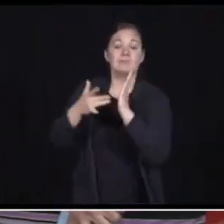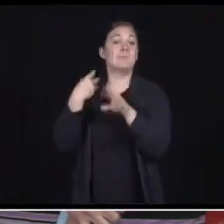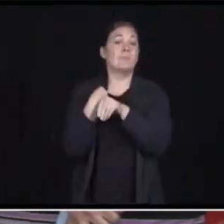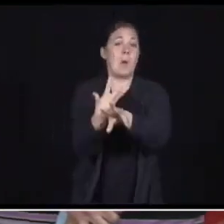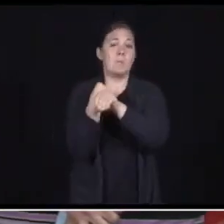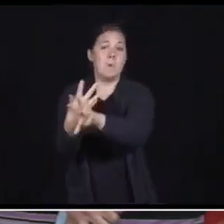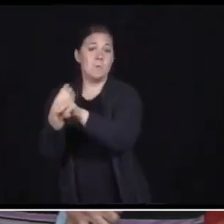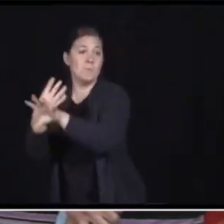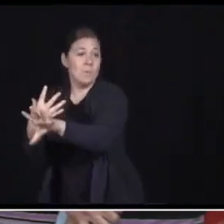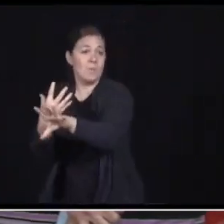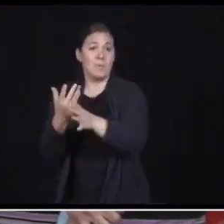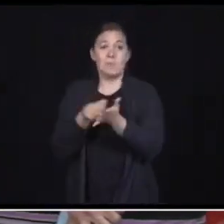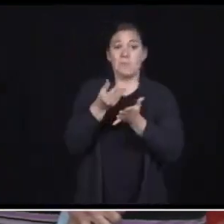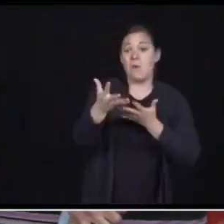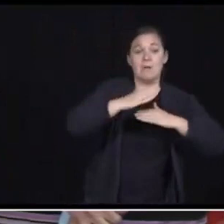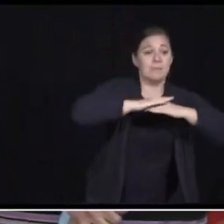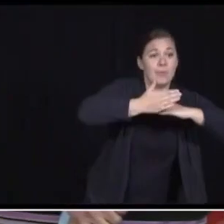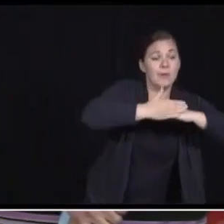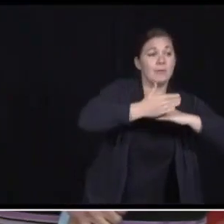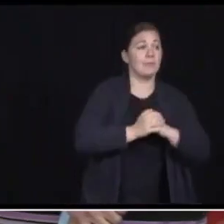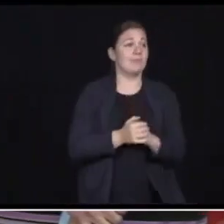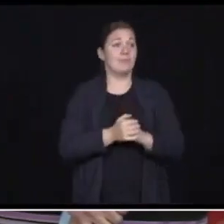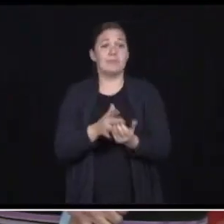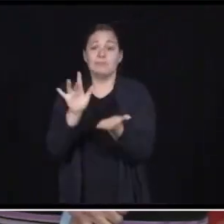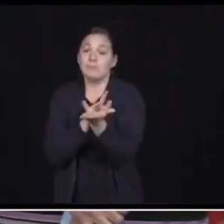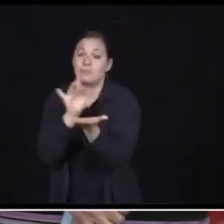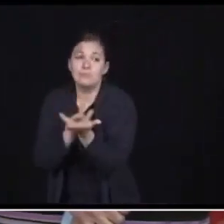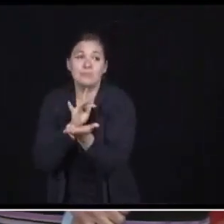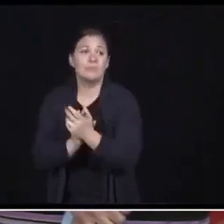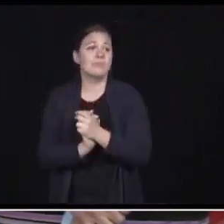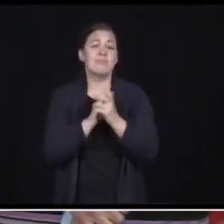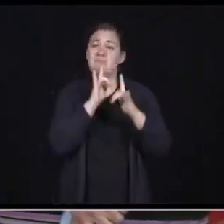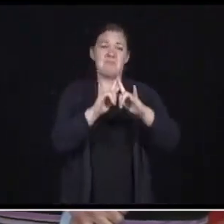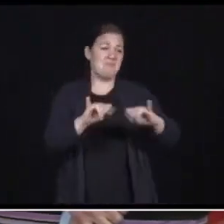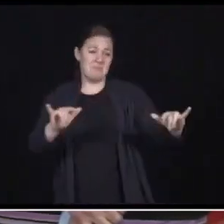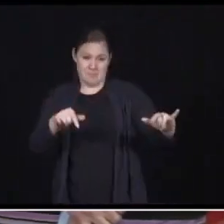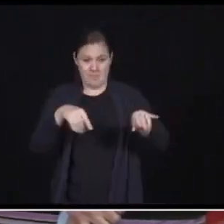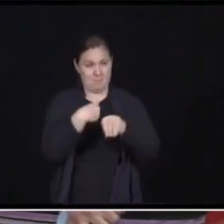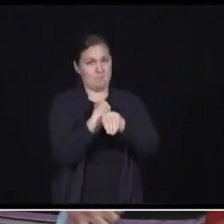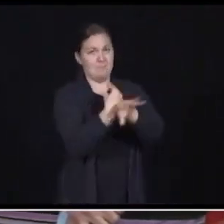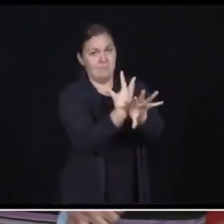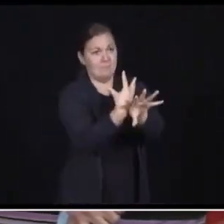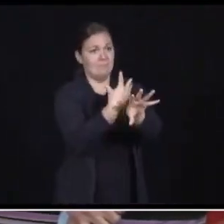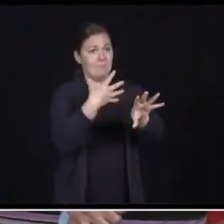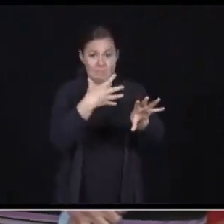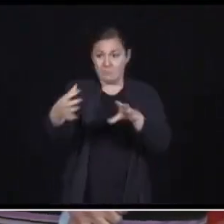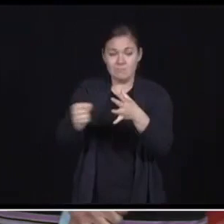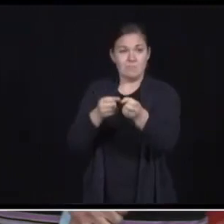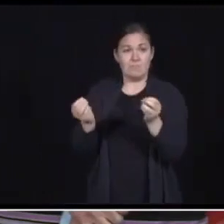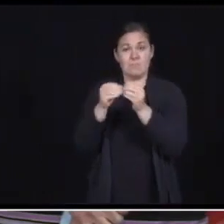buy more laptops, tablets or other devices for online learning. Or hire more teachers and custodians at school. Schools.